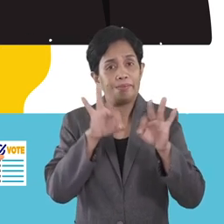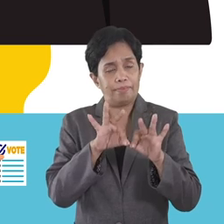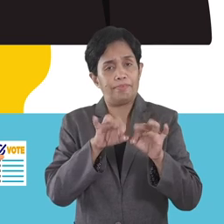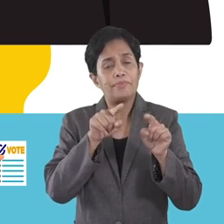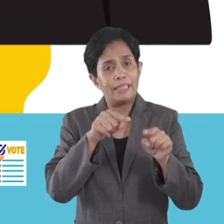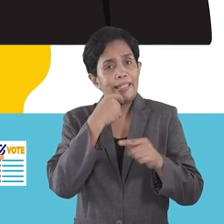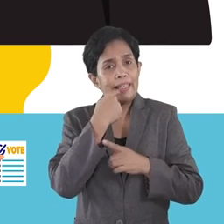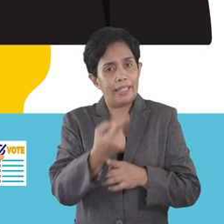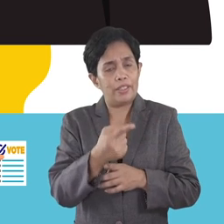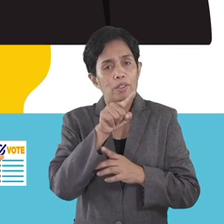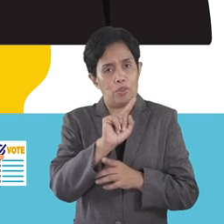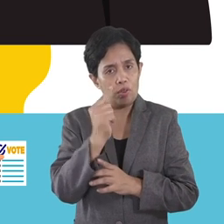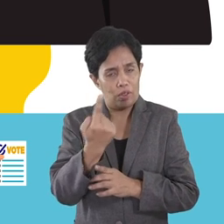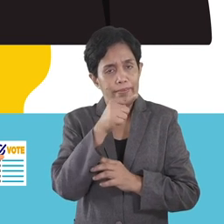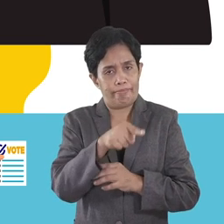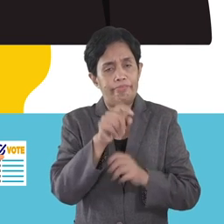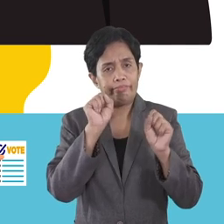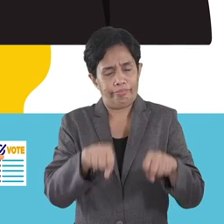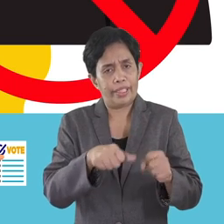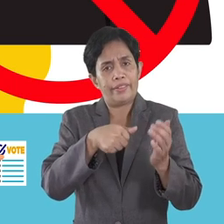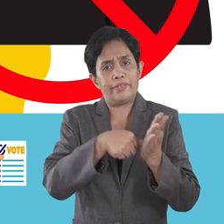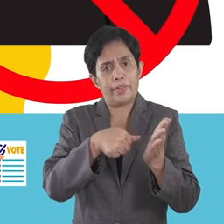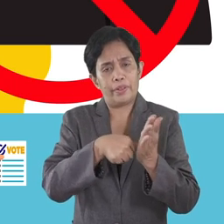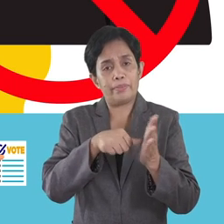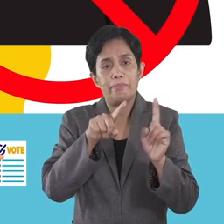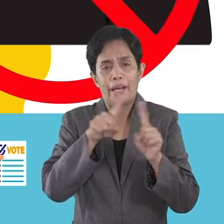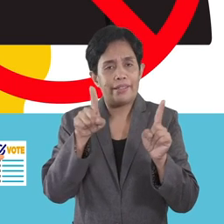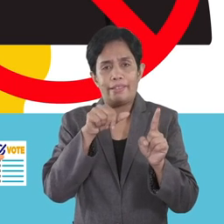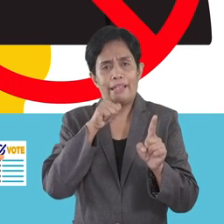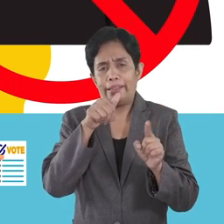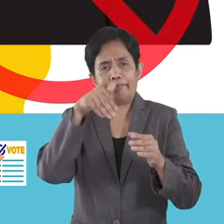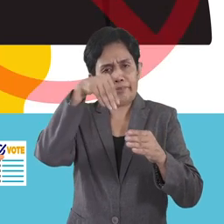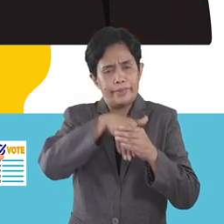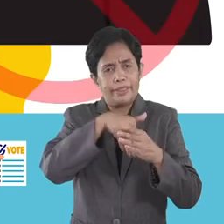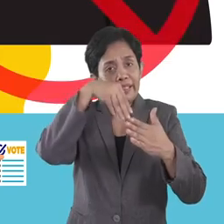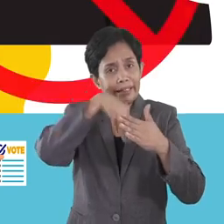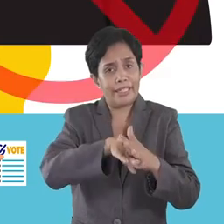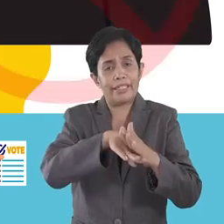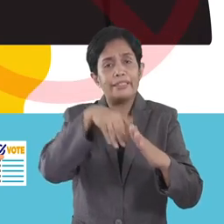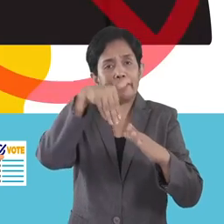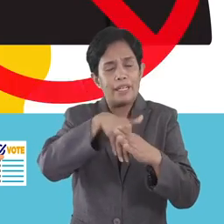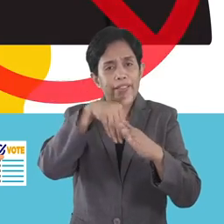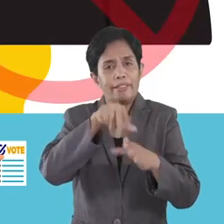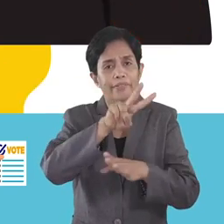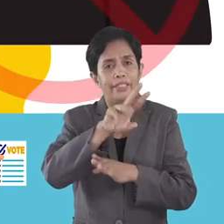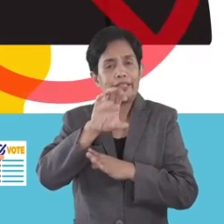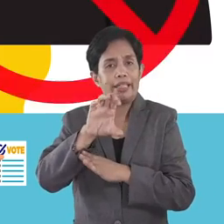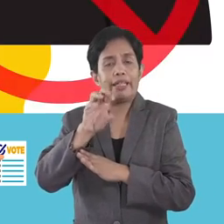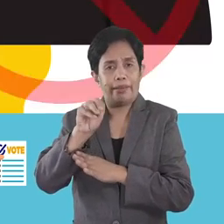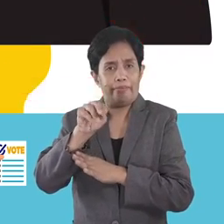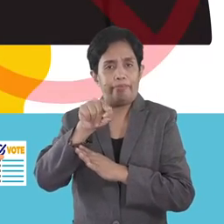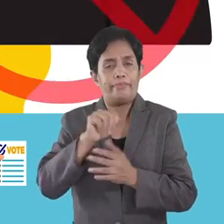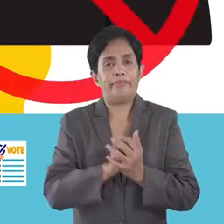they will tell you that you will only be able to cast your vote but not insert the ballot into the VCM or vote